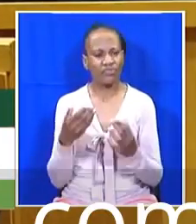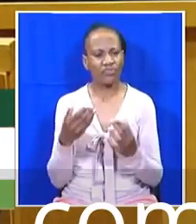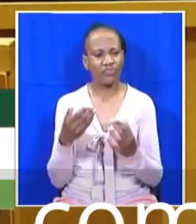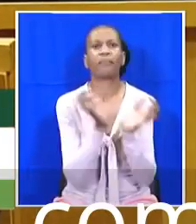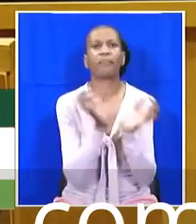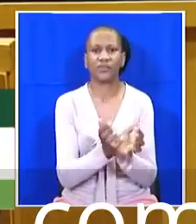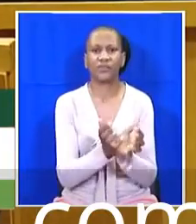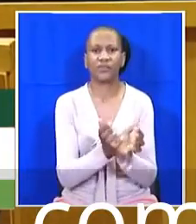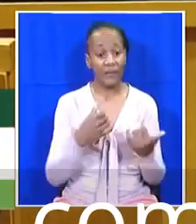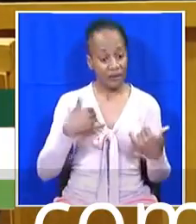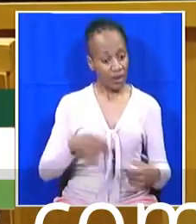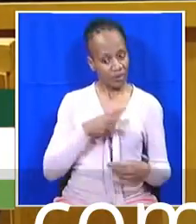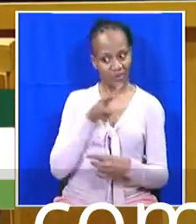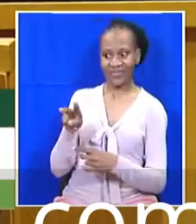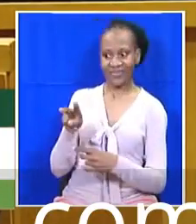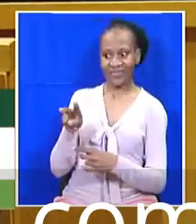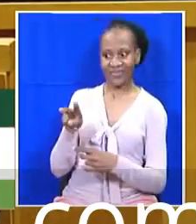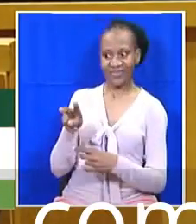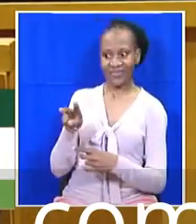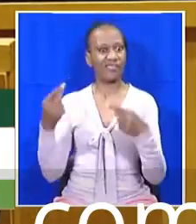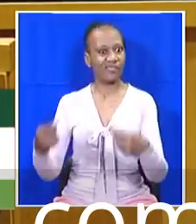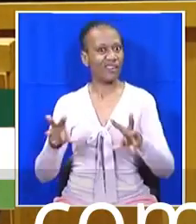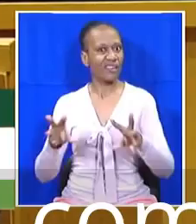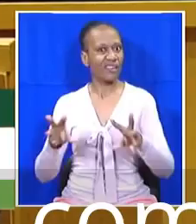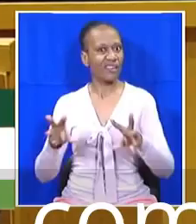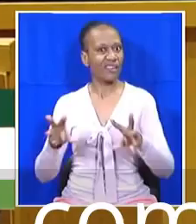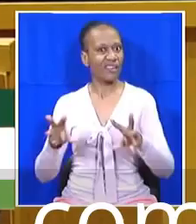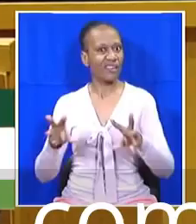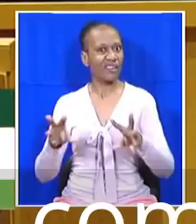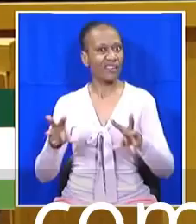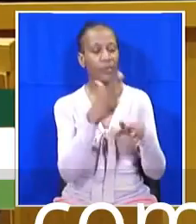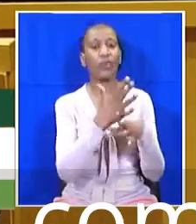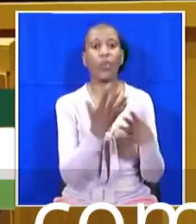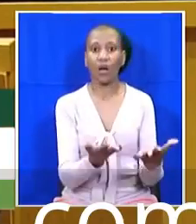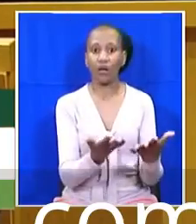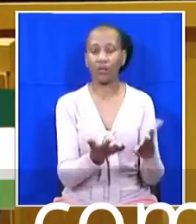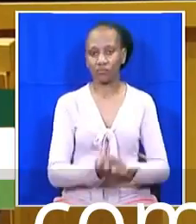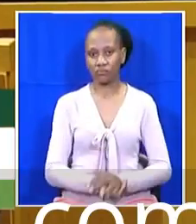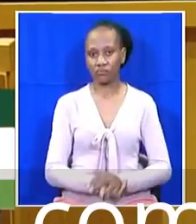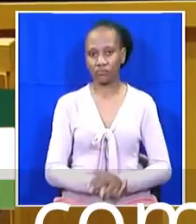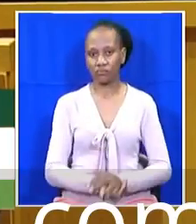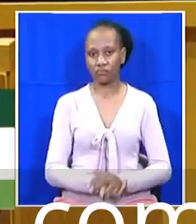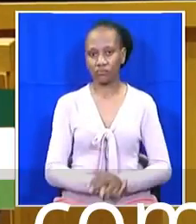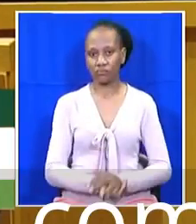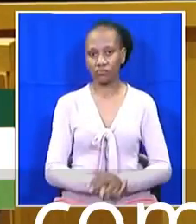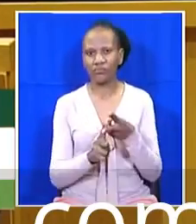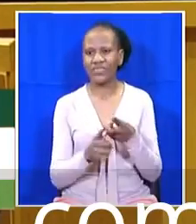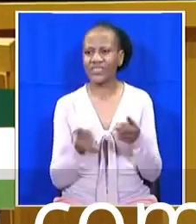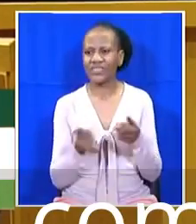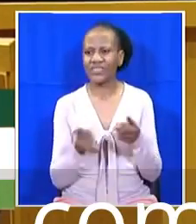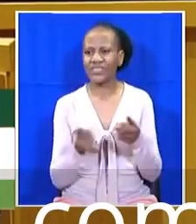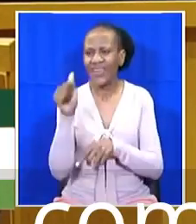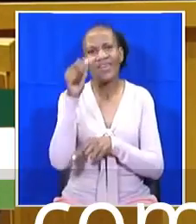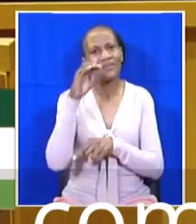sore losers unable to accept the democratic outcomes. It's also completely hypocritical of the